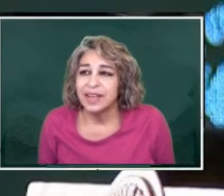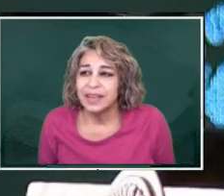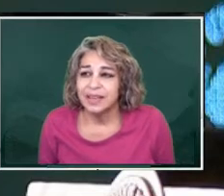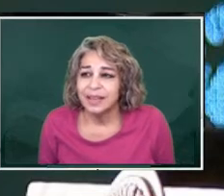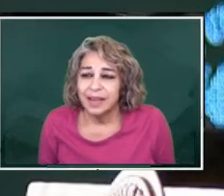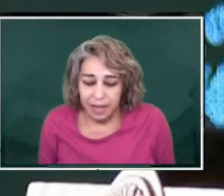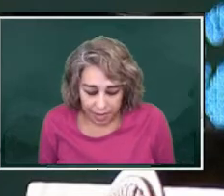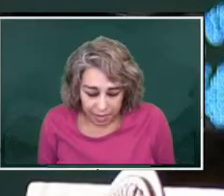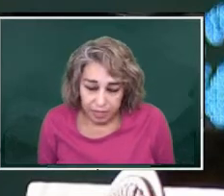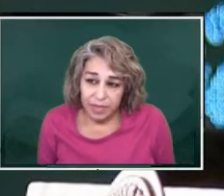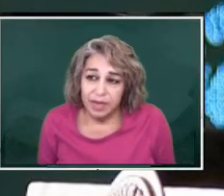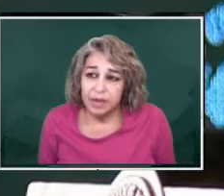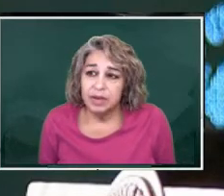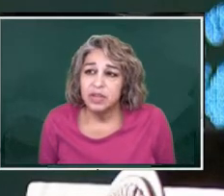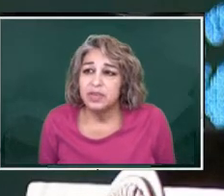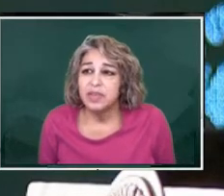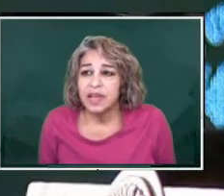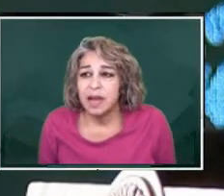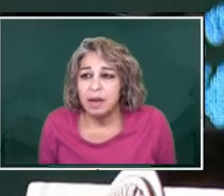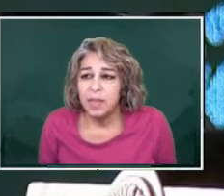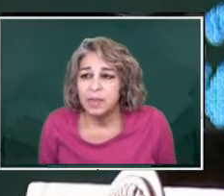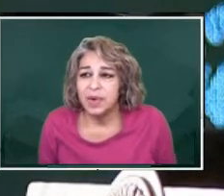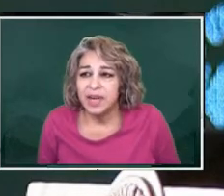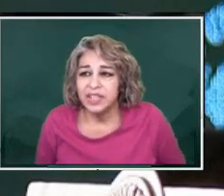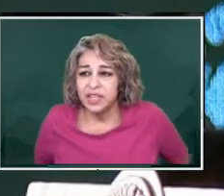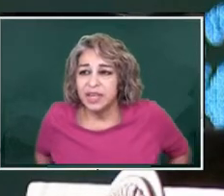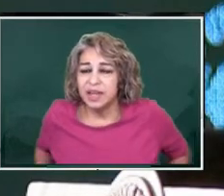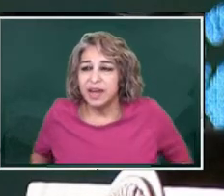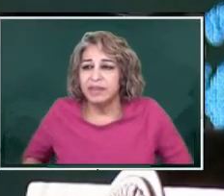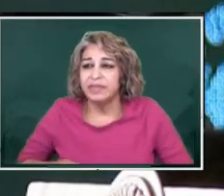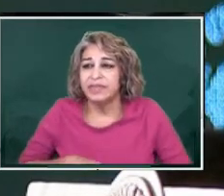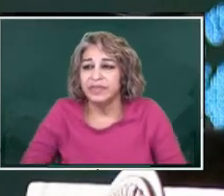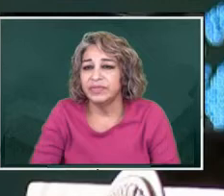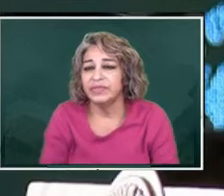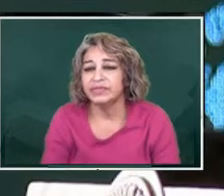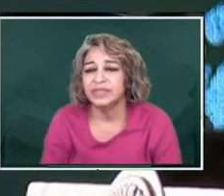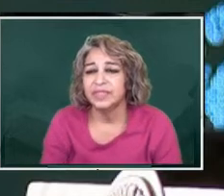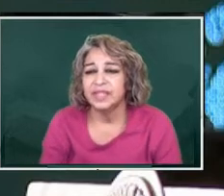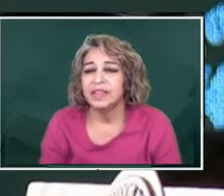yesterday due to the commemoration of